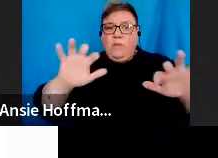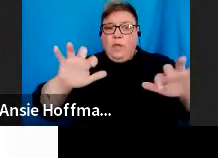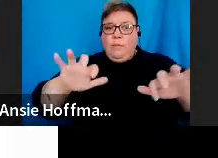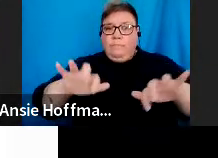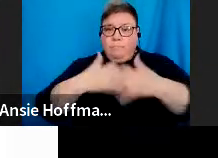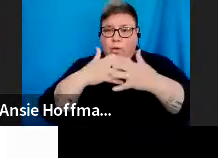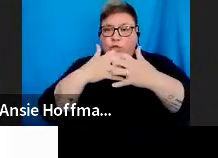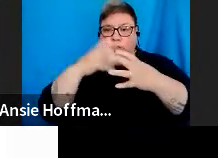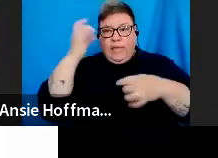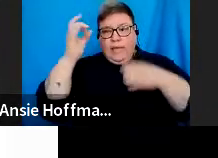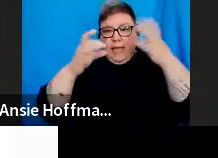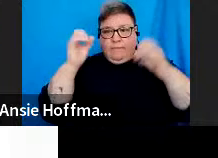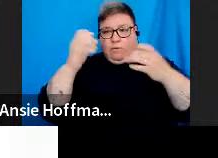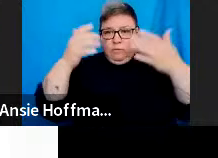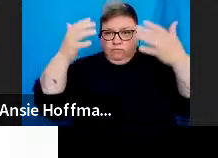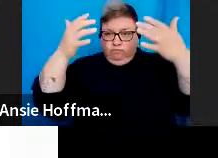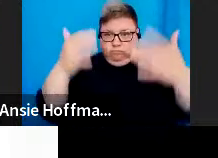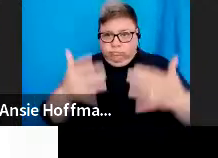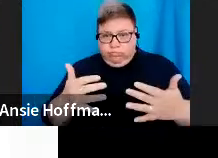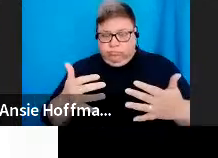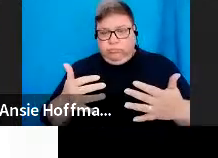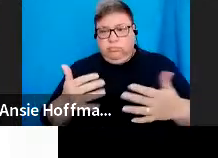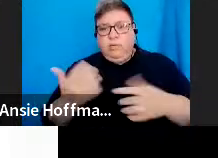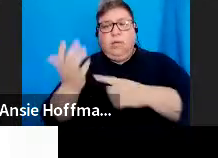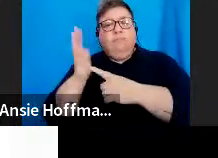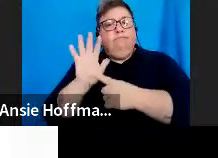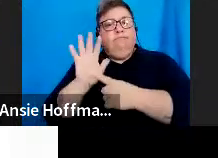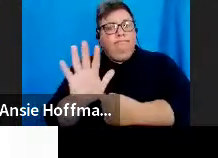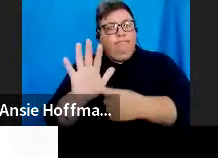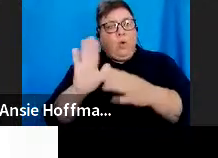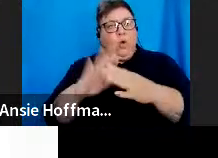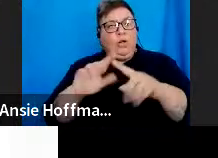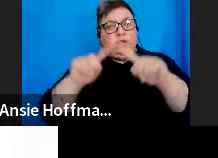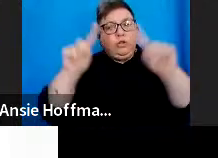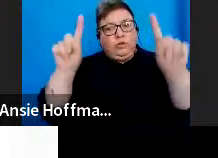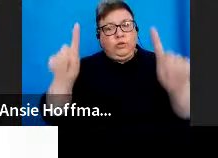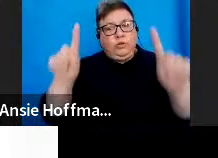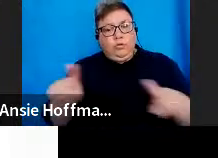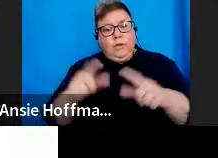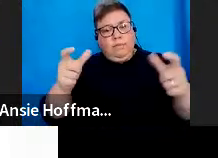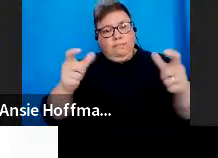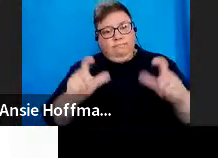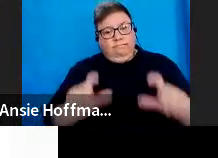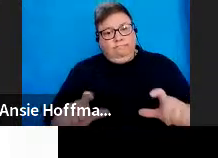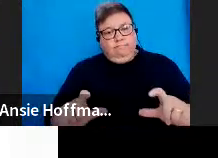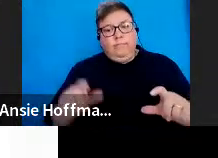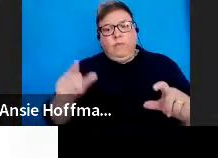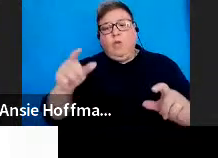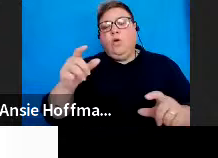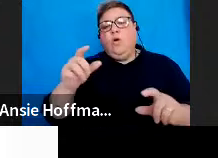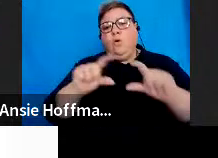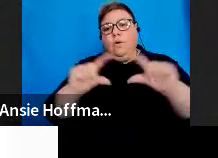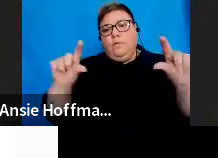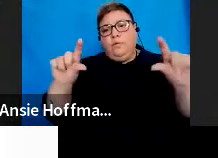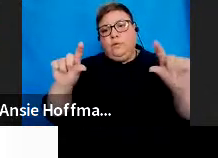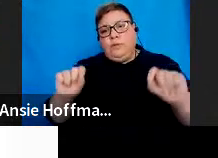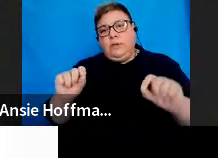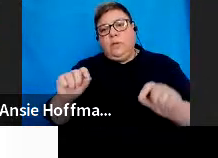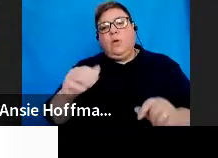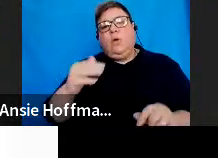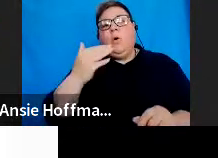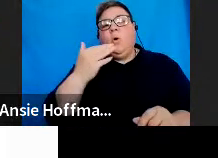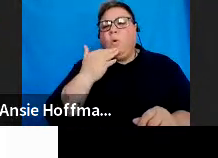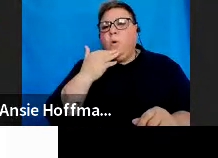that will be displayed on the bottom of the screen. So you'll see the merge receipts. It will state who the requesting user